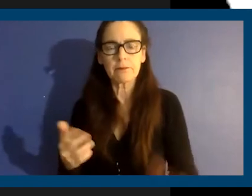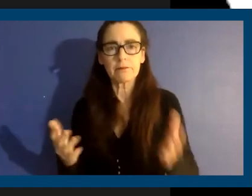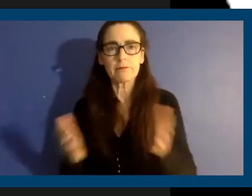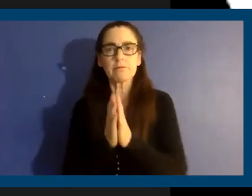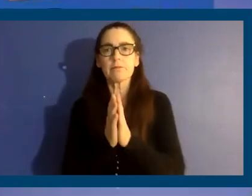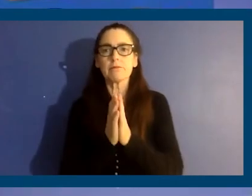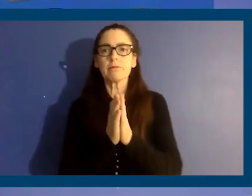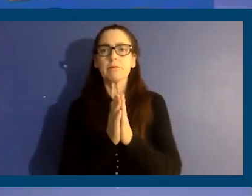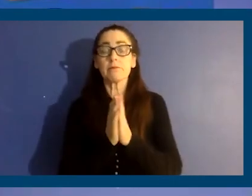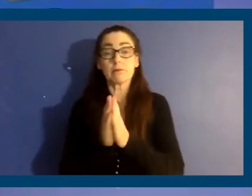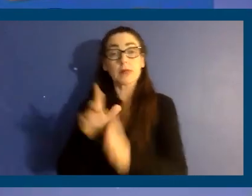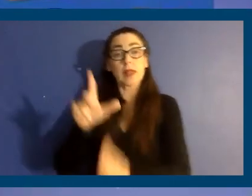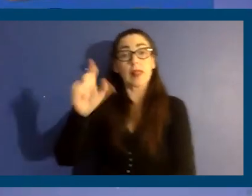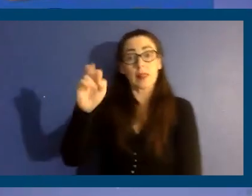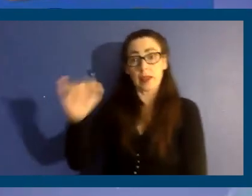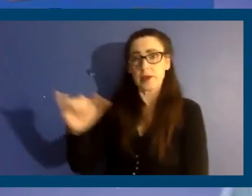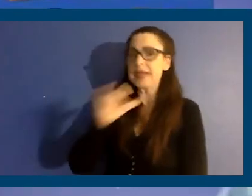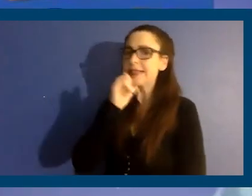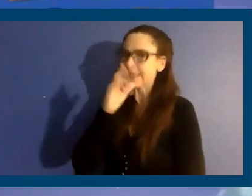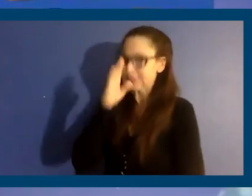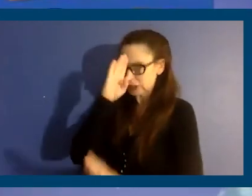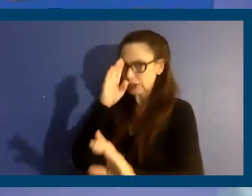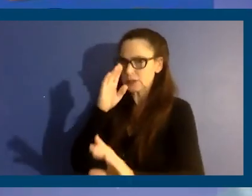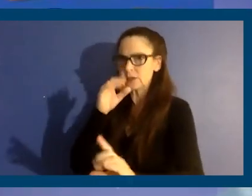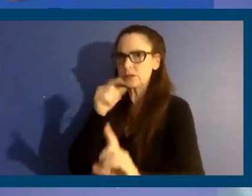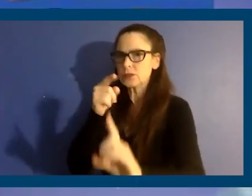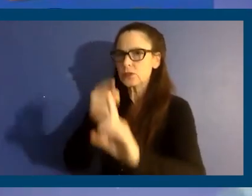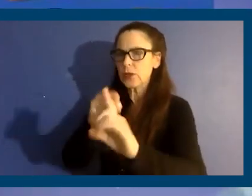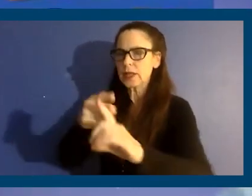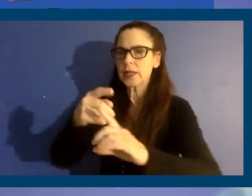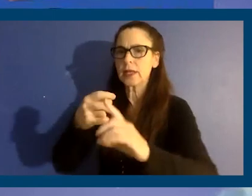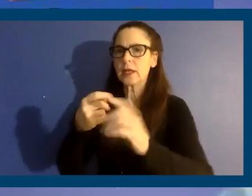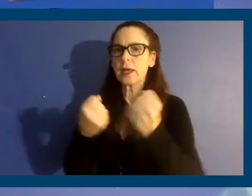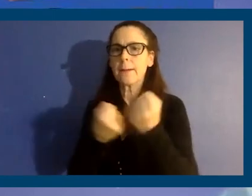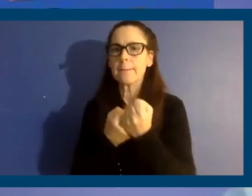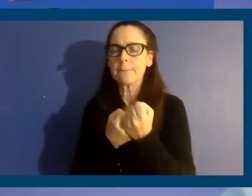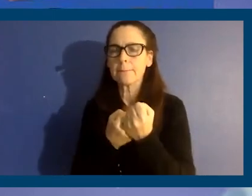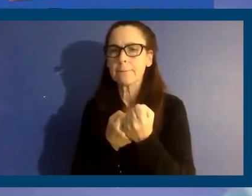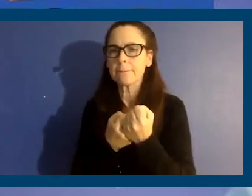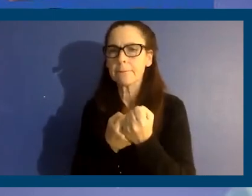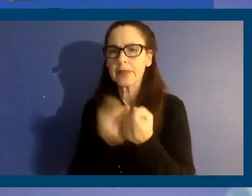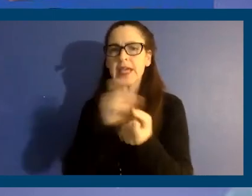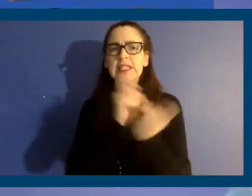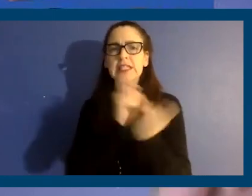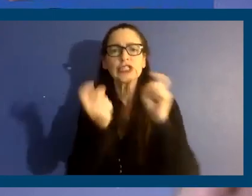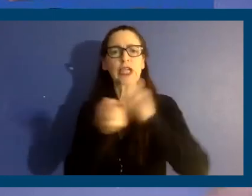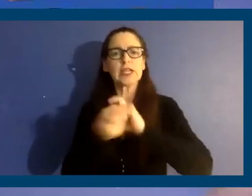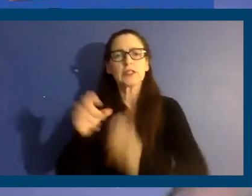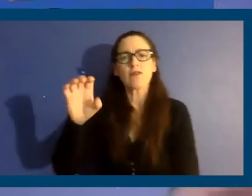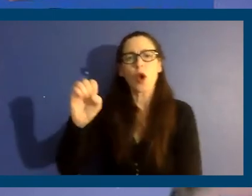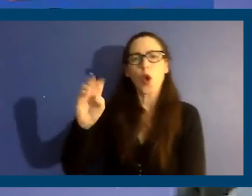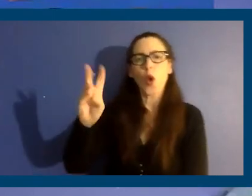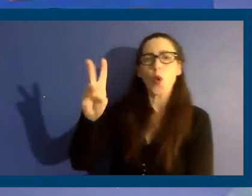So it doesn't directly impact the change of ownership. The